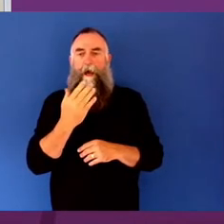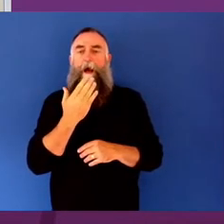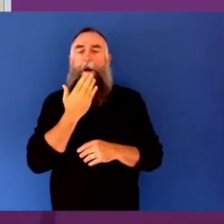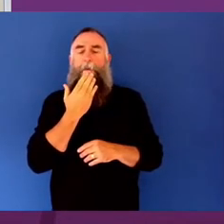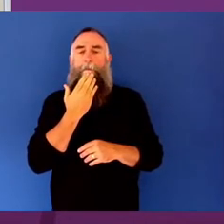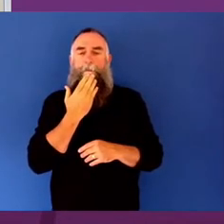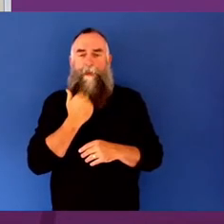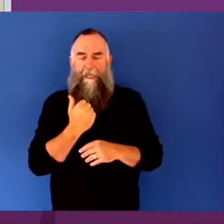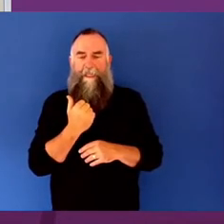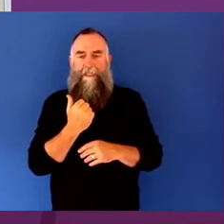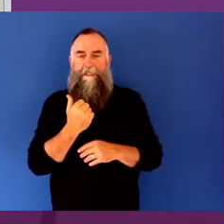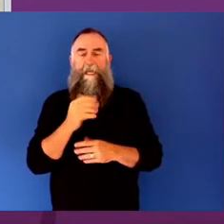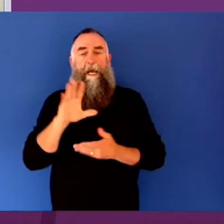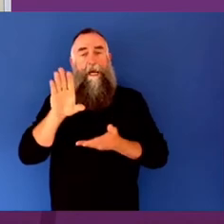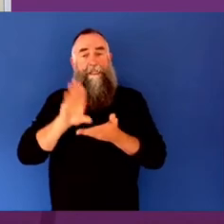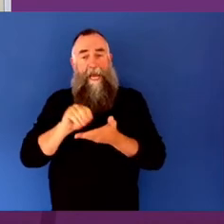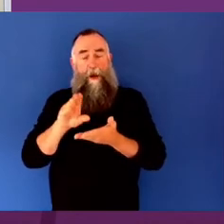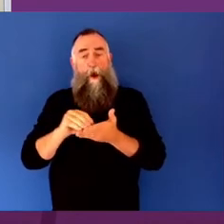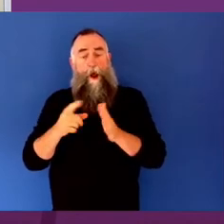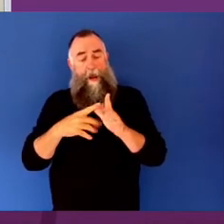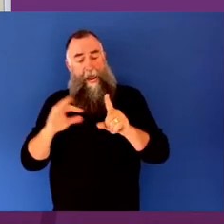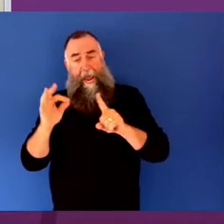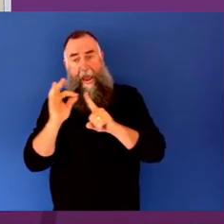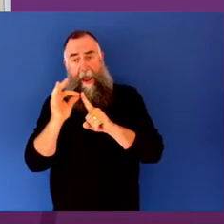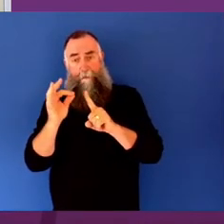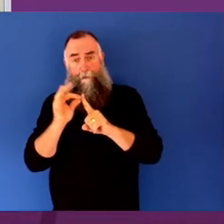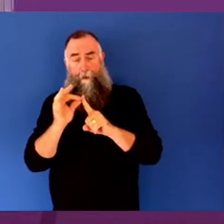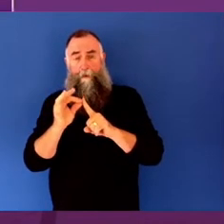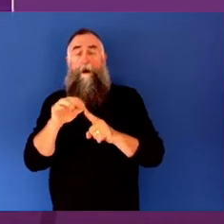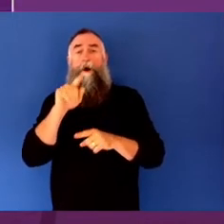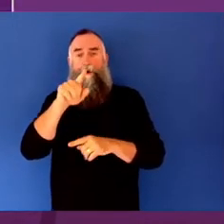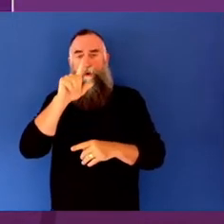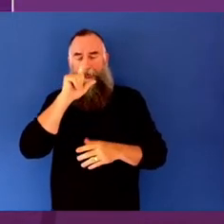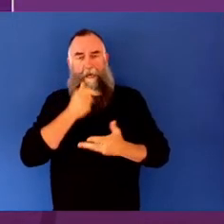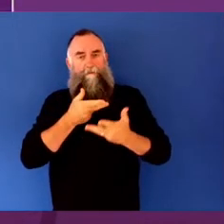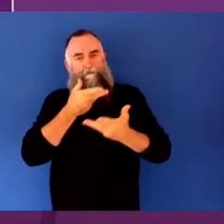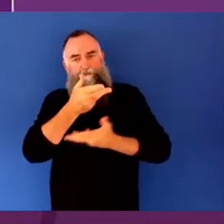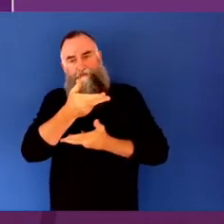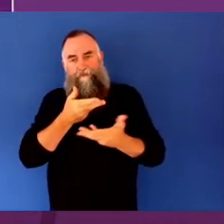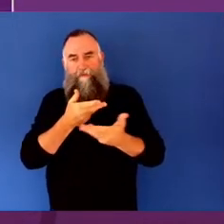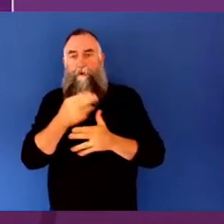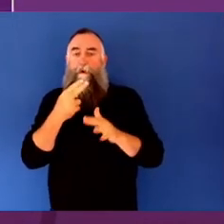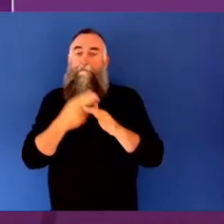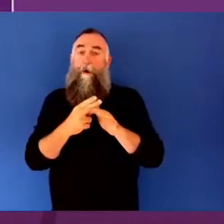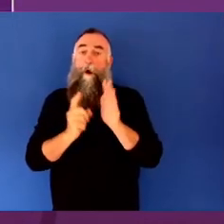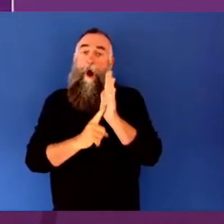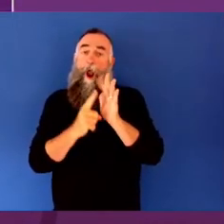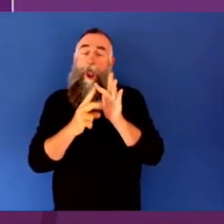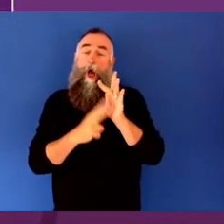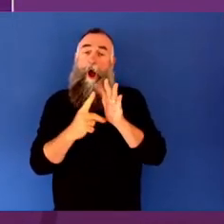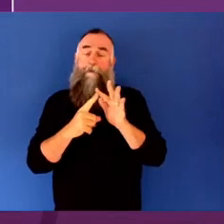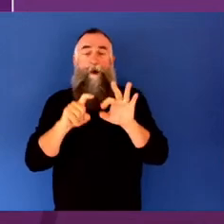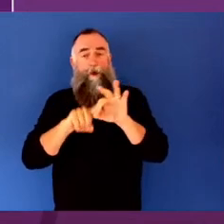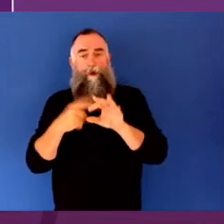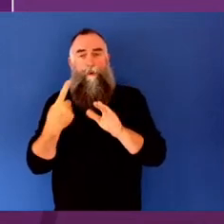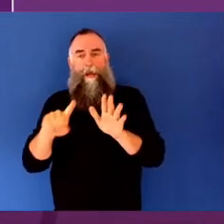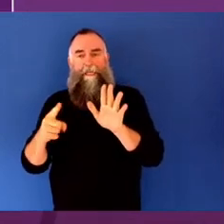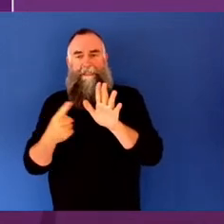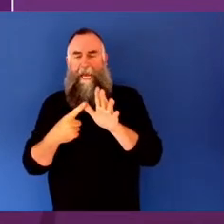app. That's the best way for you to be able to participate in the live Q&A component. And I'd hate for you to miss out.